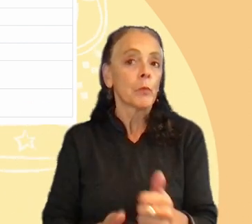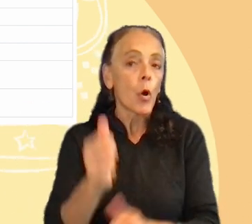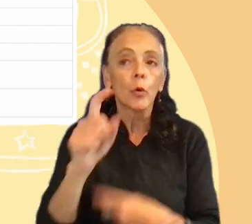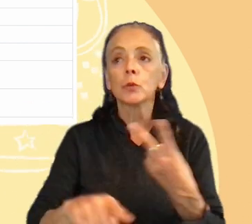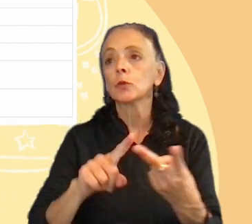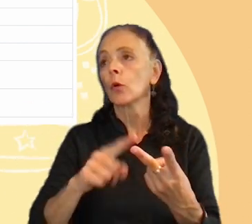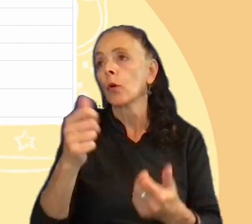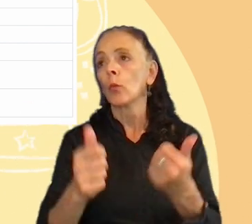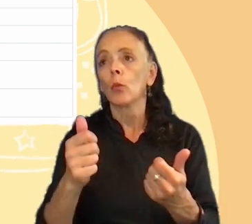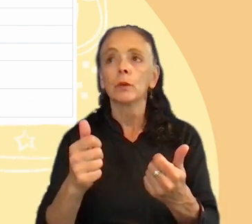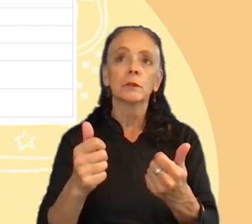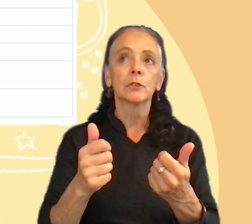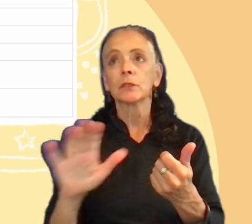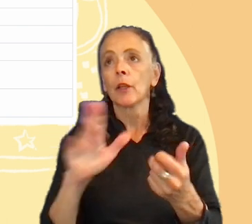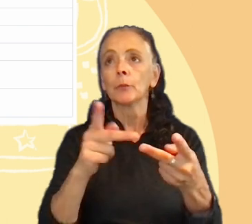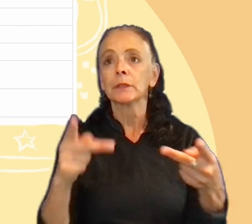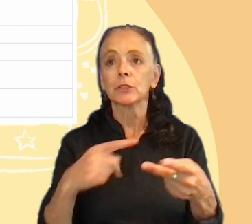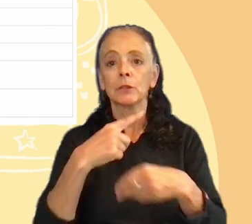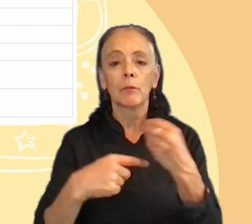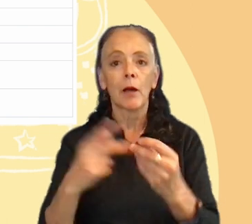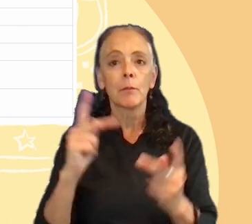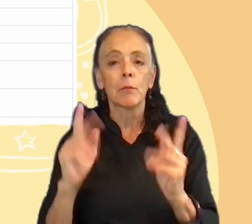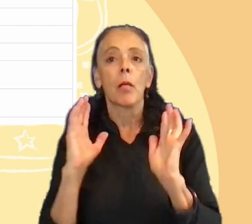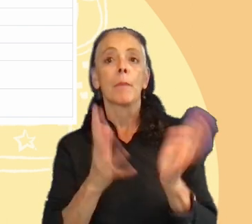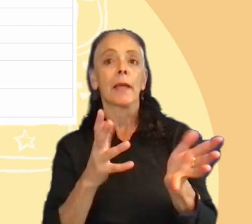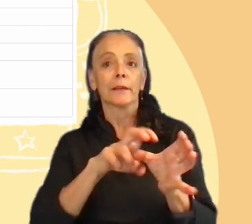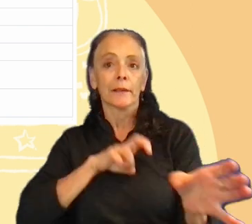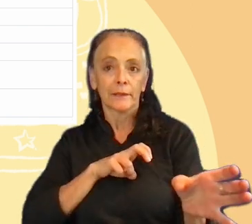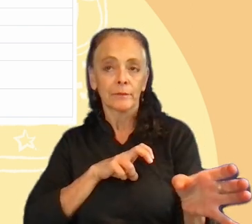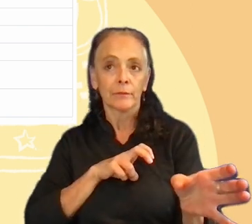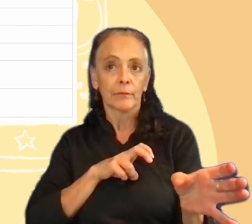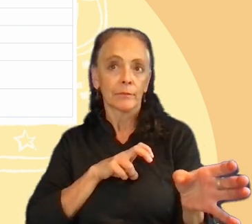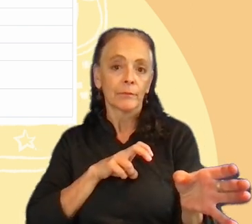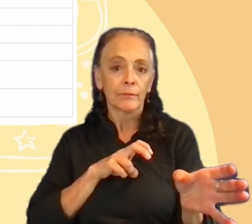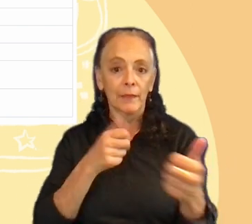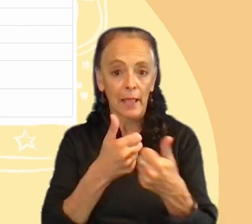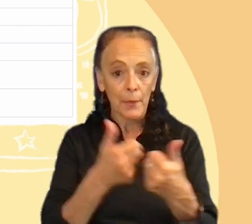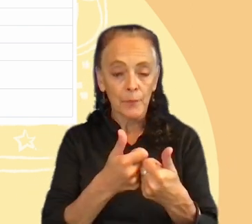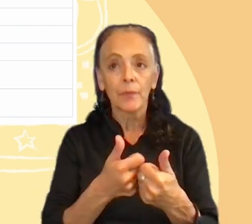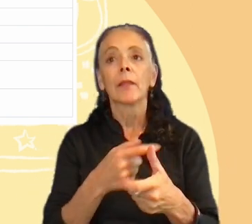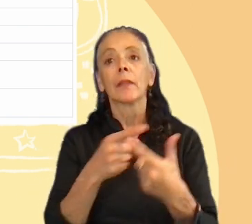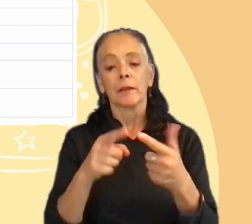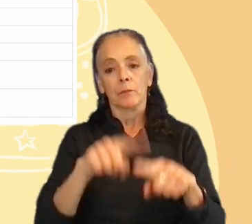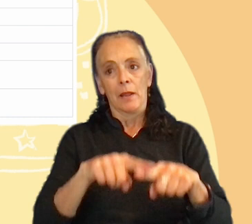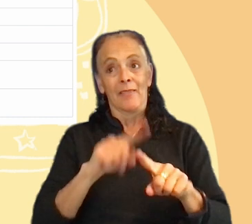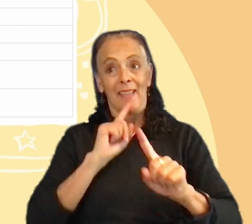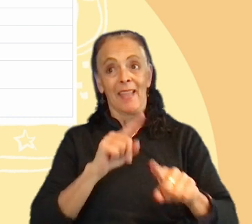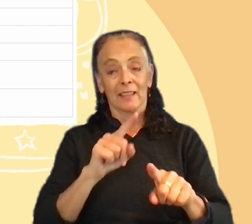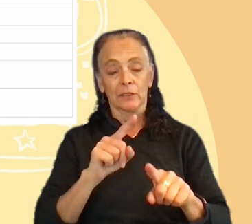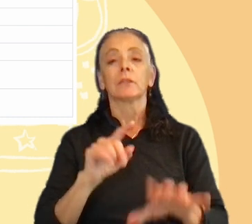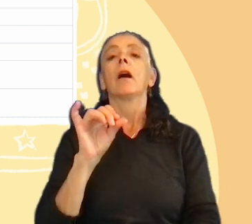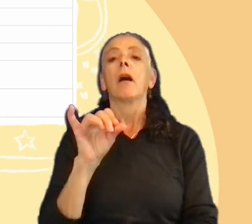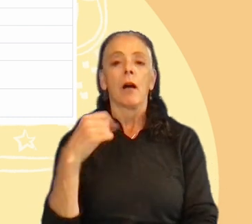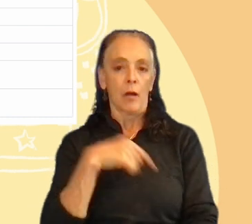is their position about people abandoning the game, leaving the game. And then, based on this, we would, okay, we need